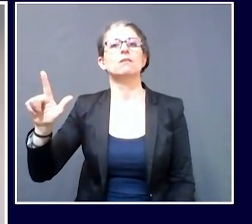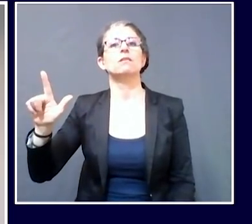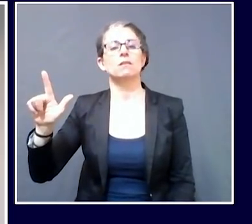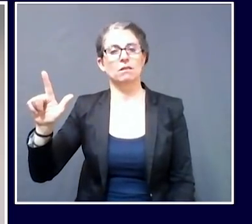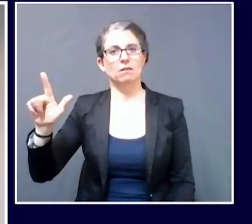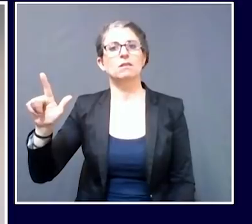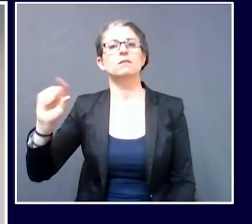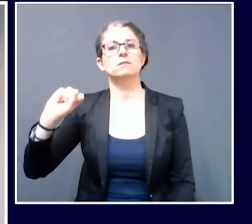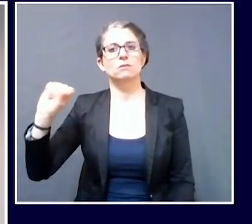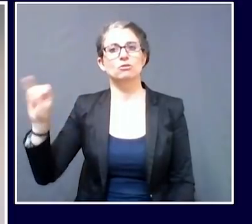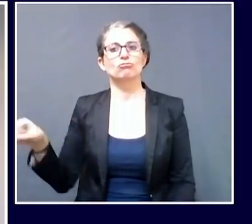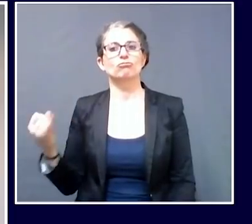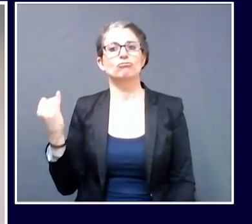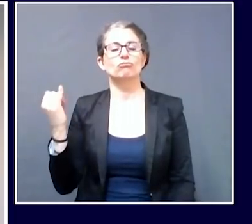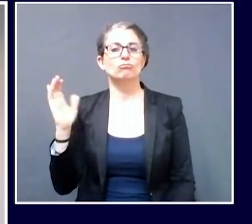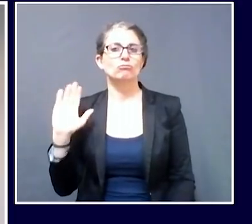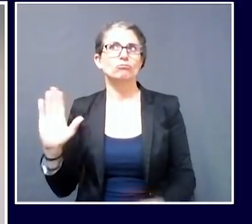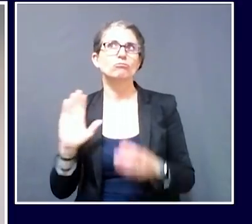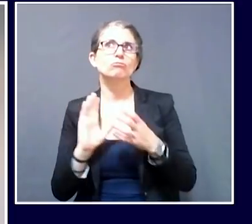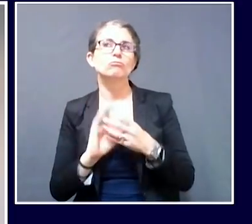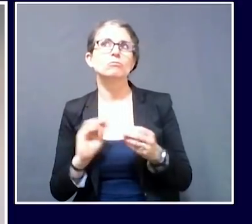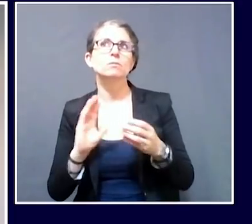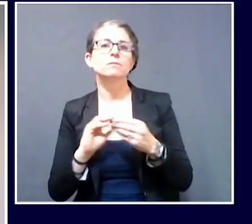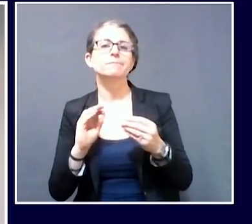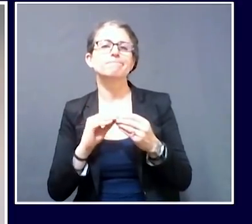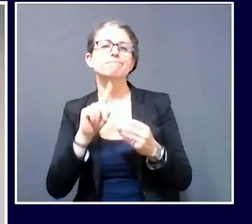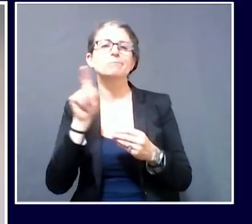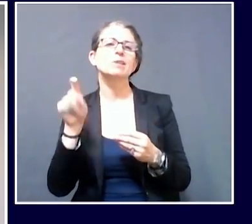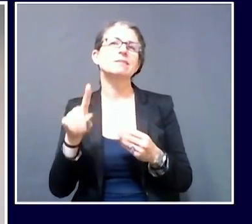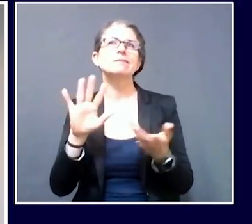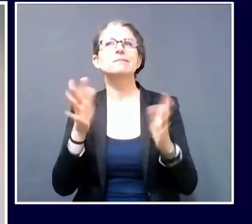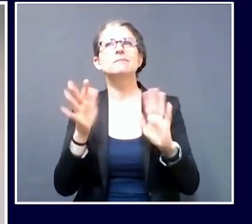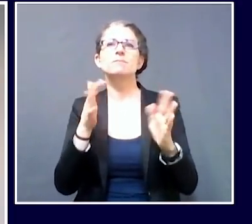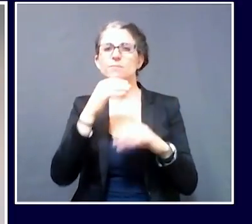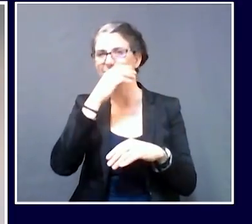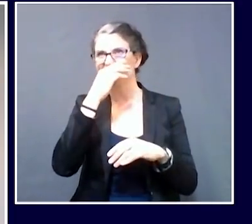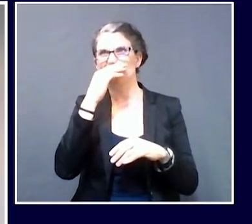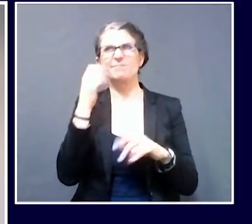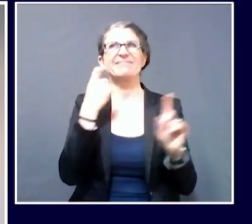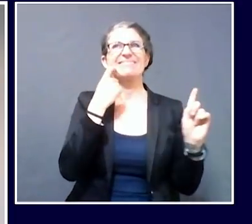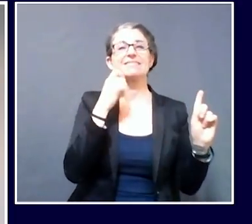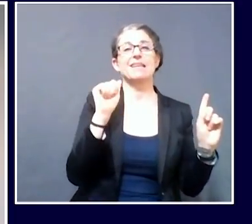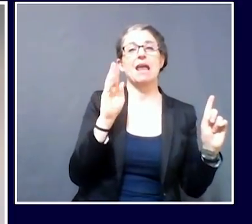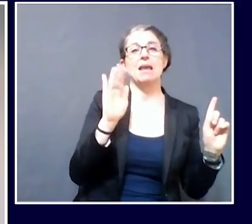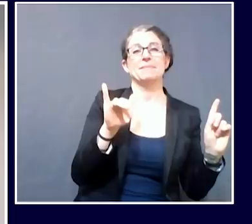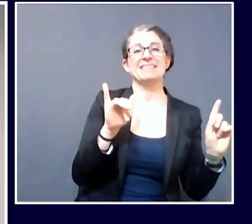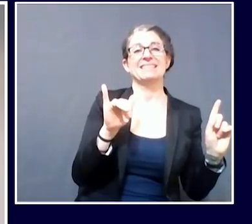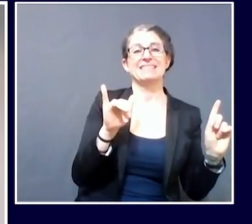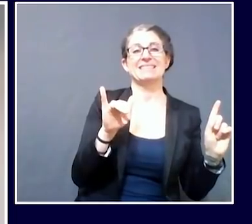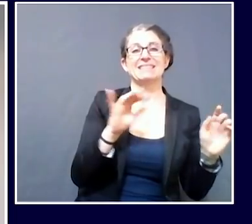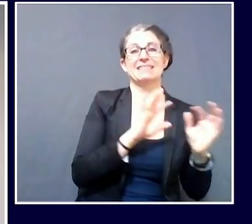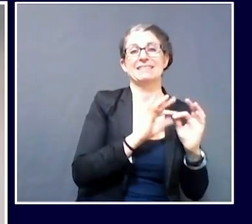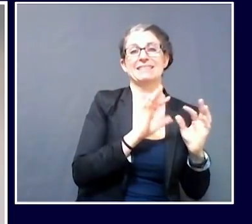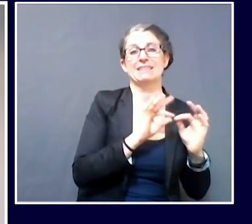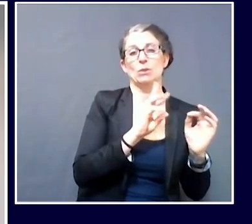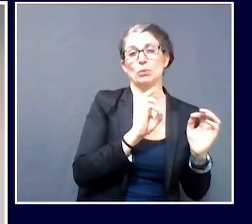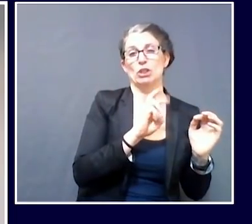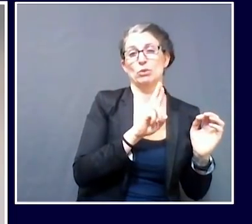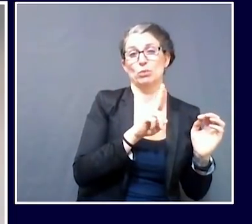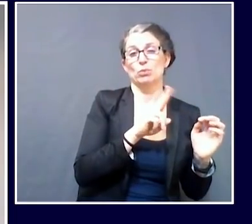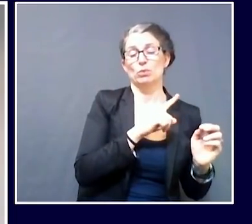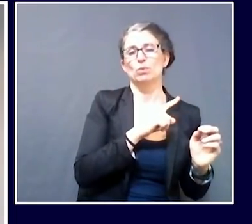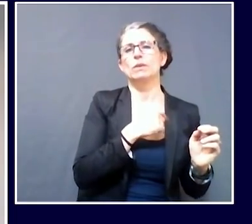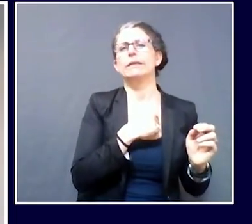little bit more narrow, kind of a follow-up on what Amy asked. The auto racing tracks here in the state